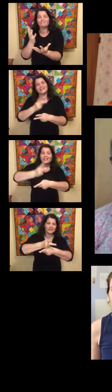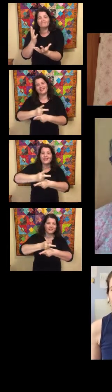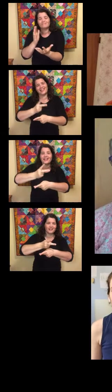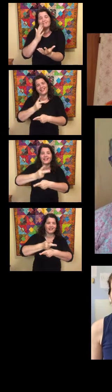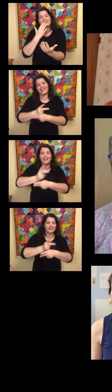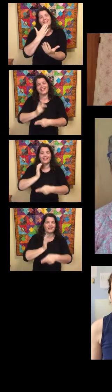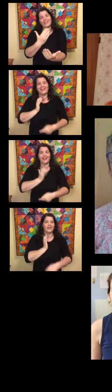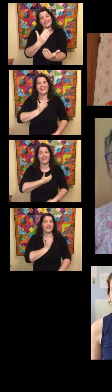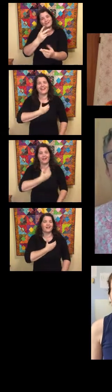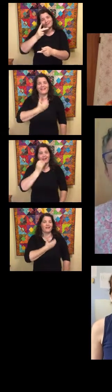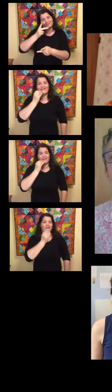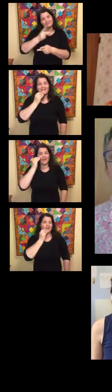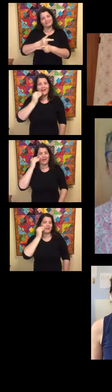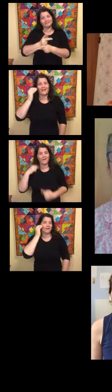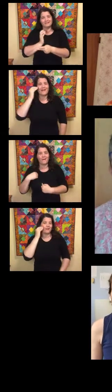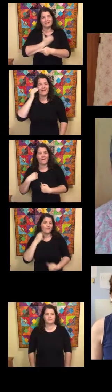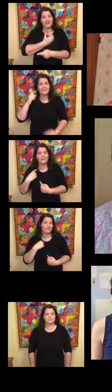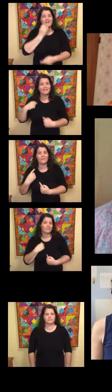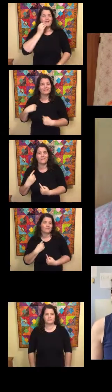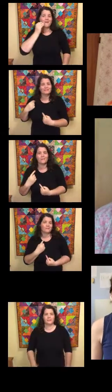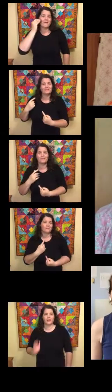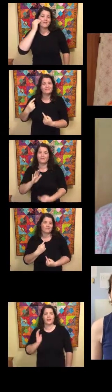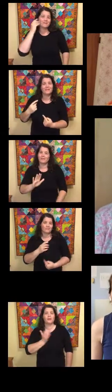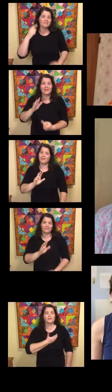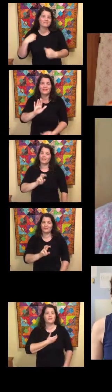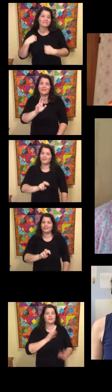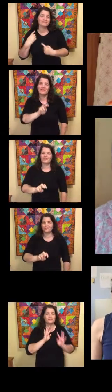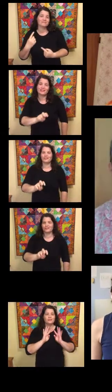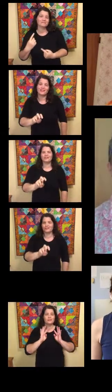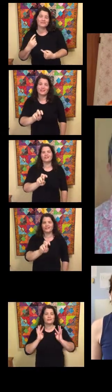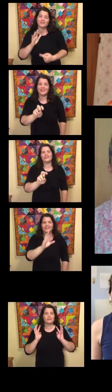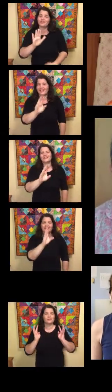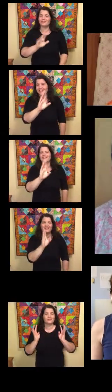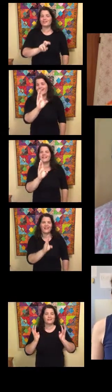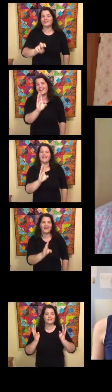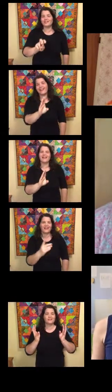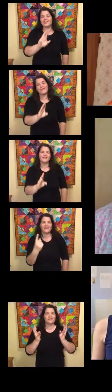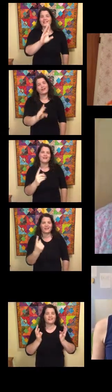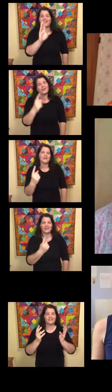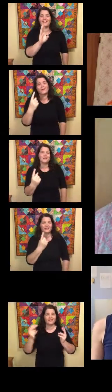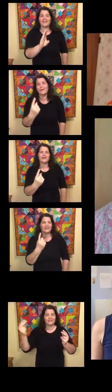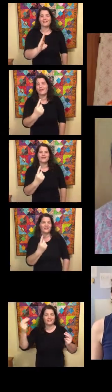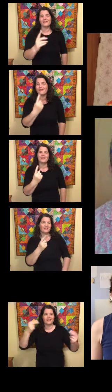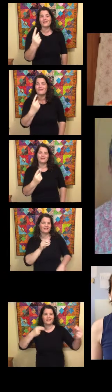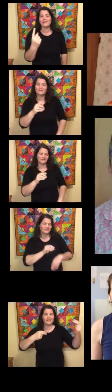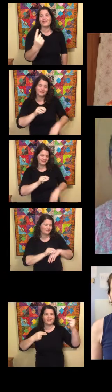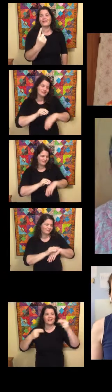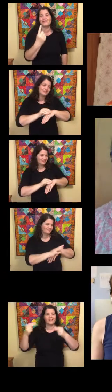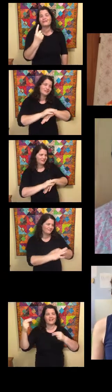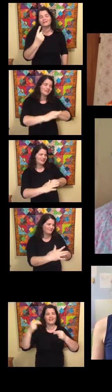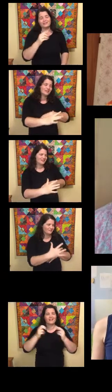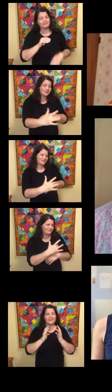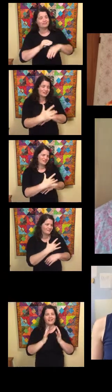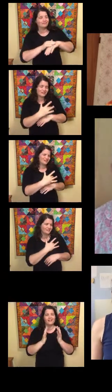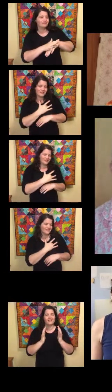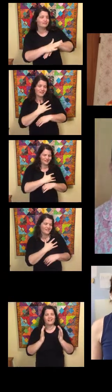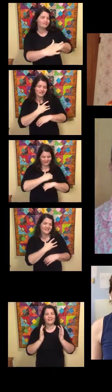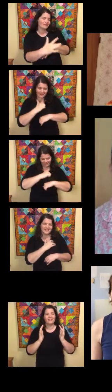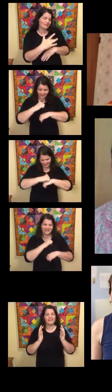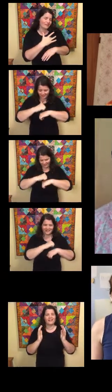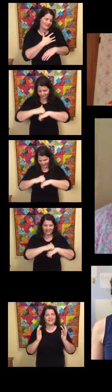and thank you for taking care of our home. May your journey never go alone,